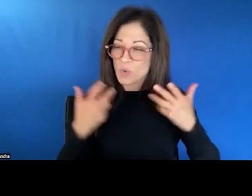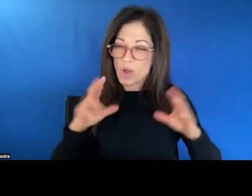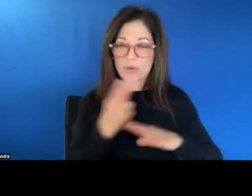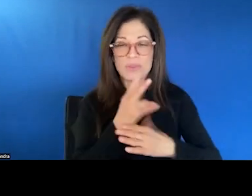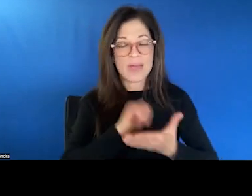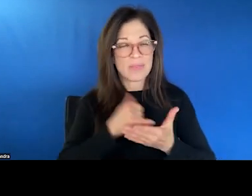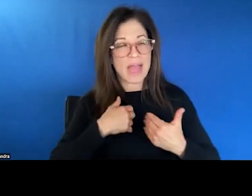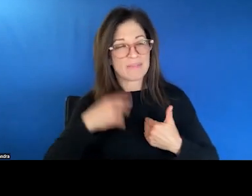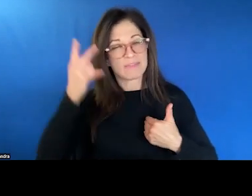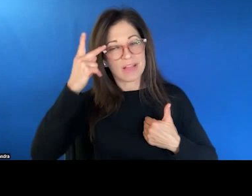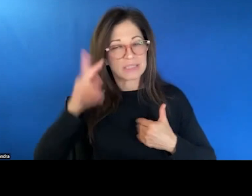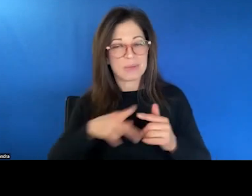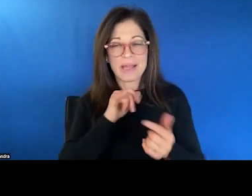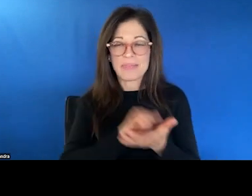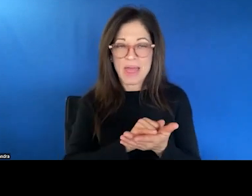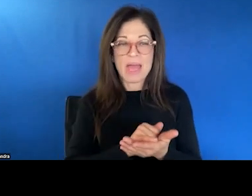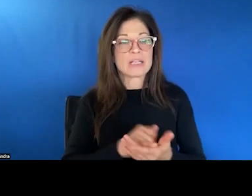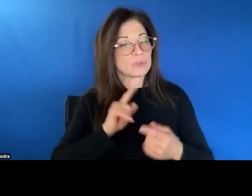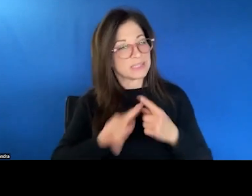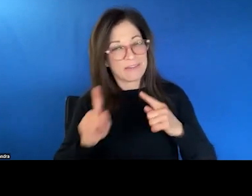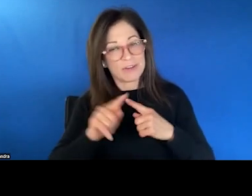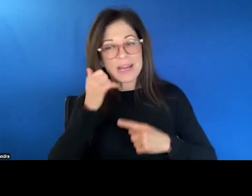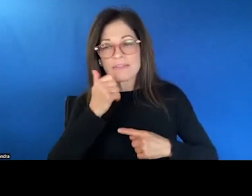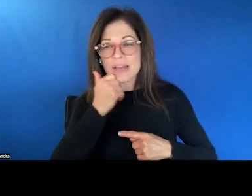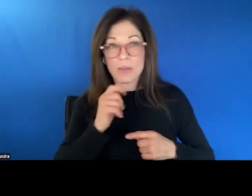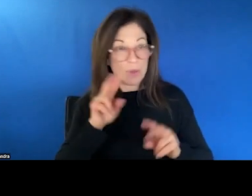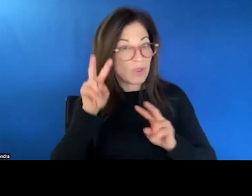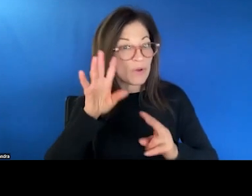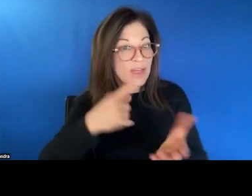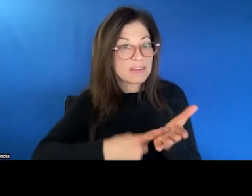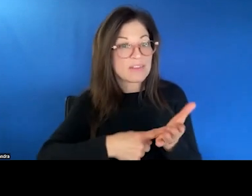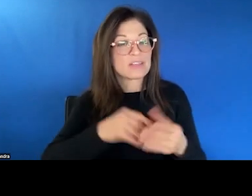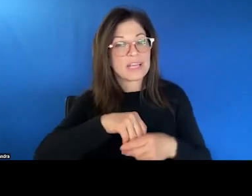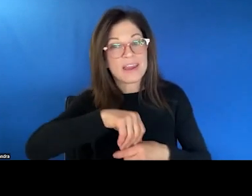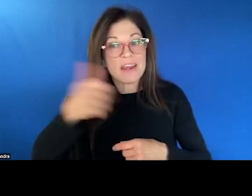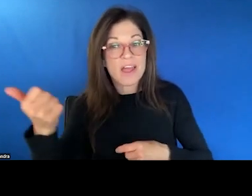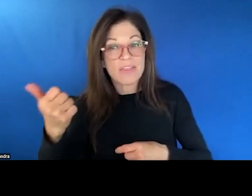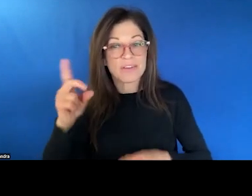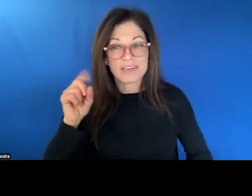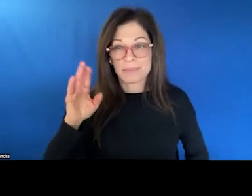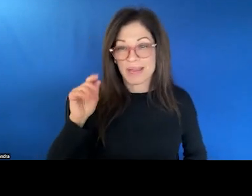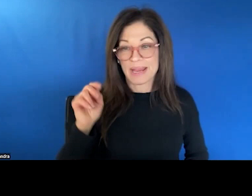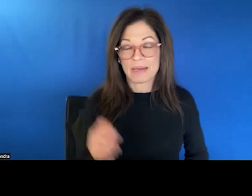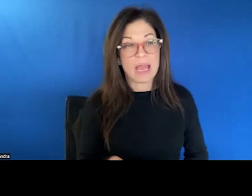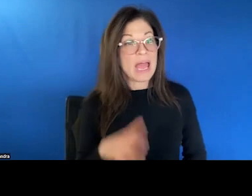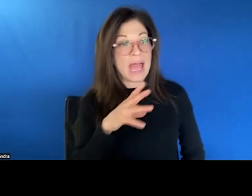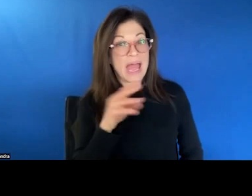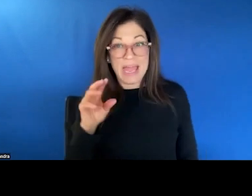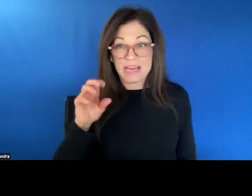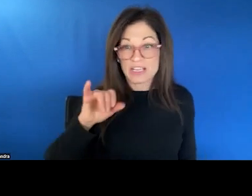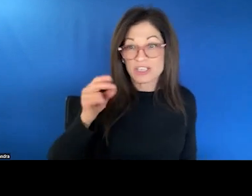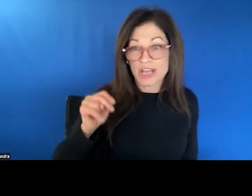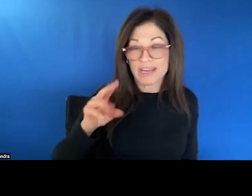others do it every day. So we'll have more discussion of that. Look forward to that in another debate. And if you'd like to do, Jen and Sabrina were